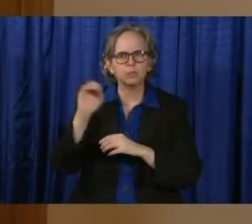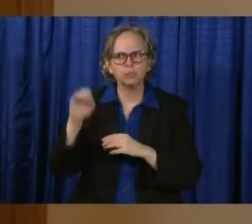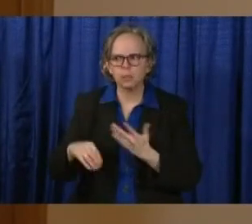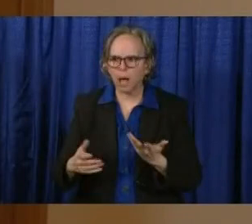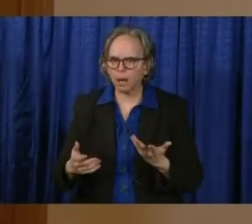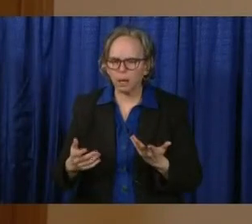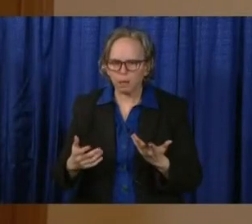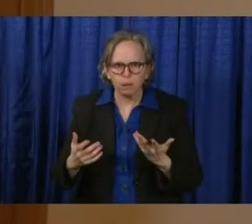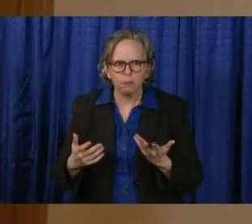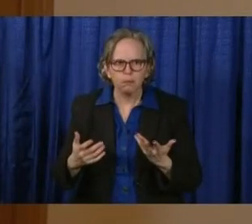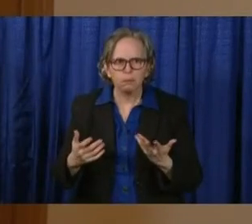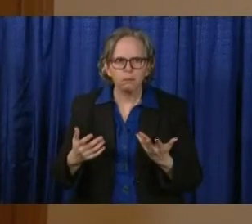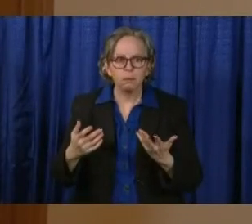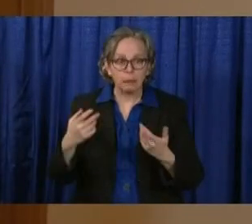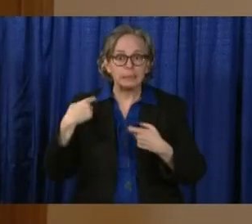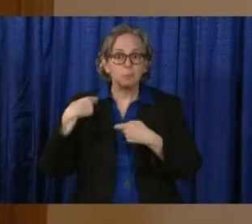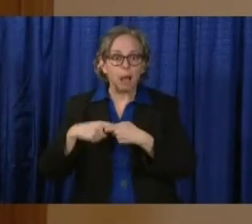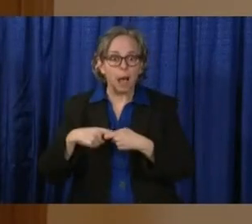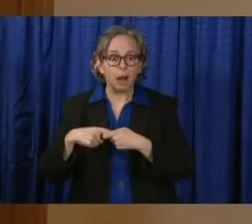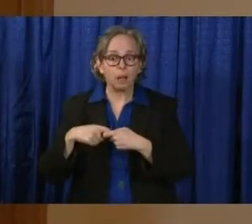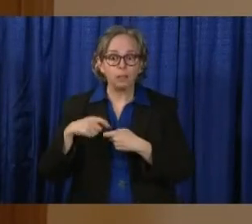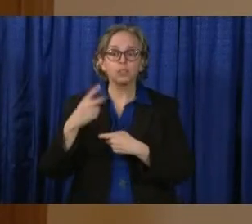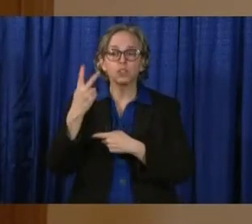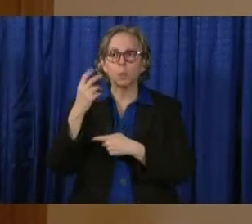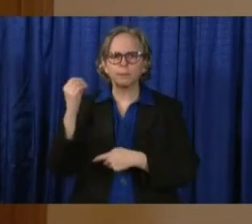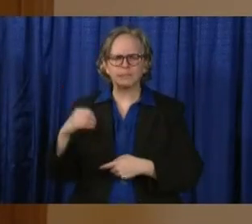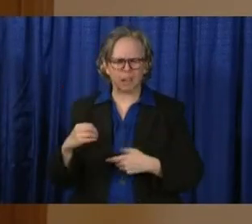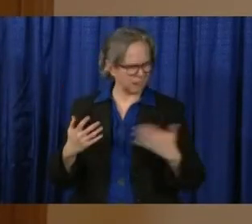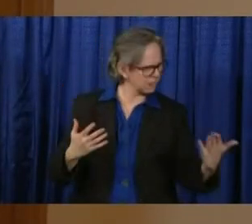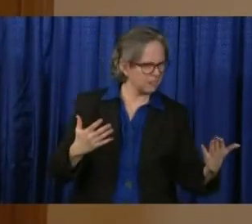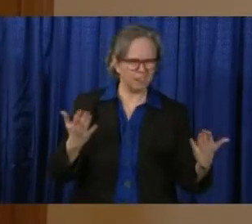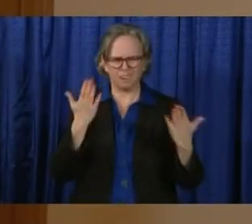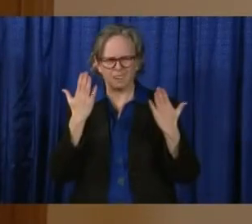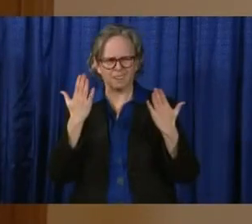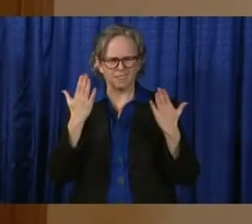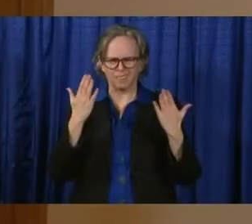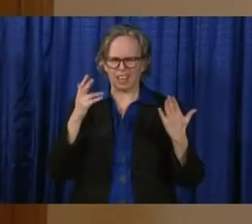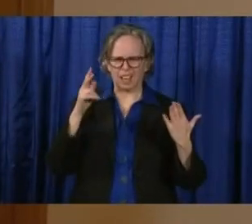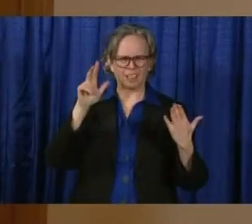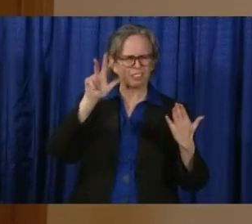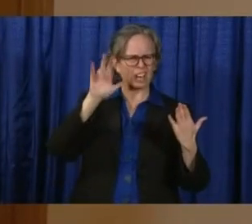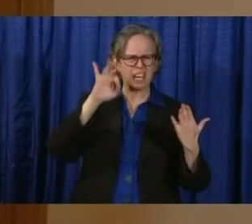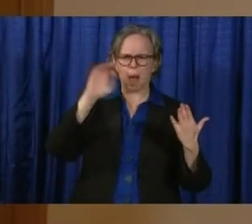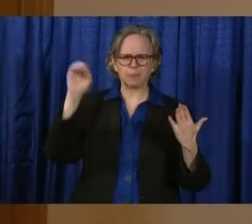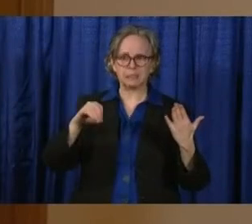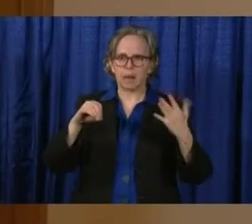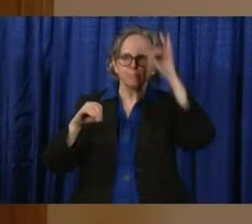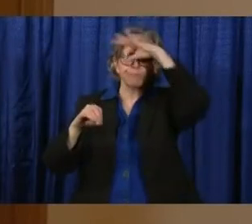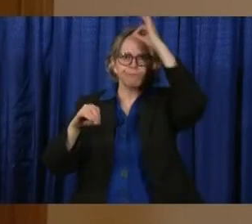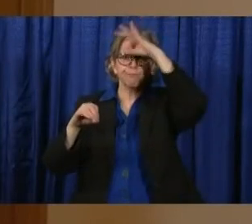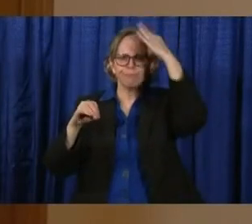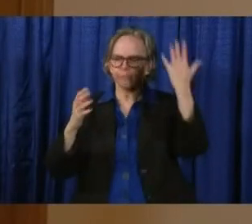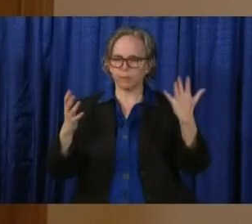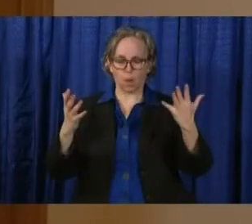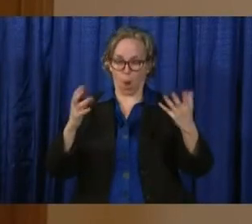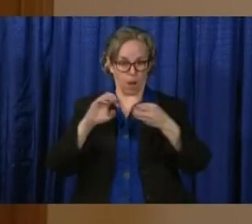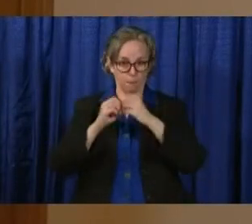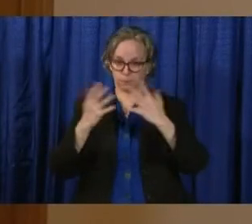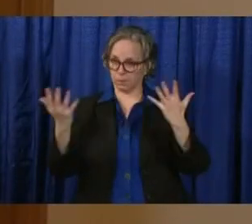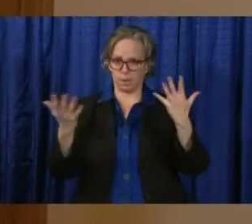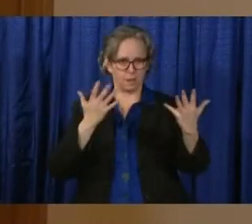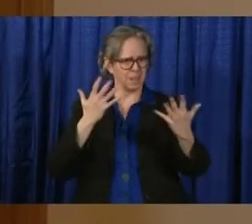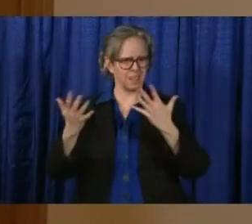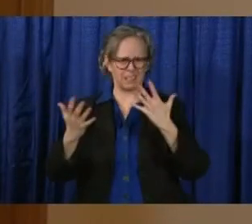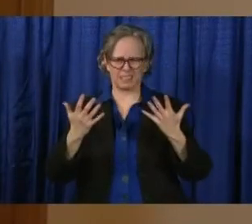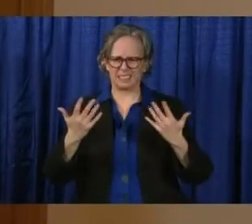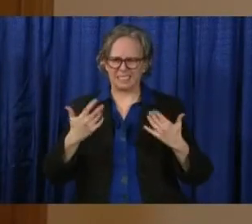full 39% of our cases we just don't know. So, we are working very closely to capture this.